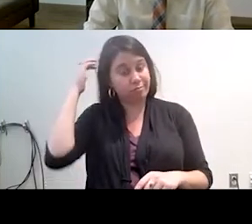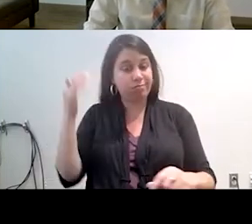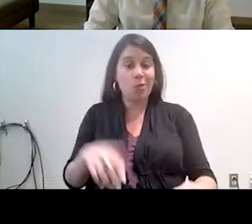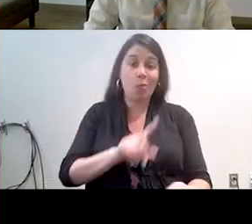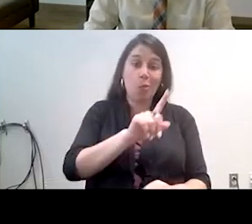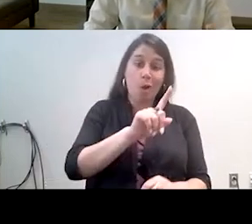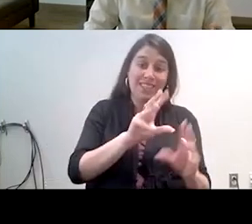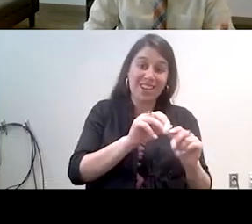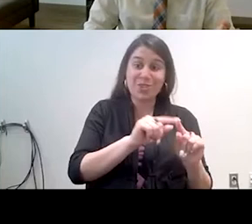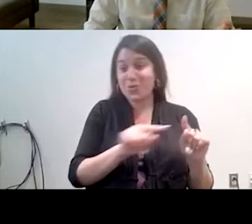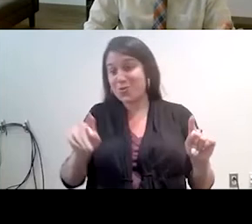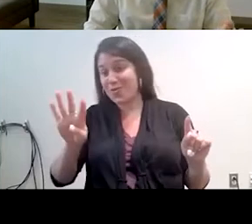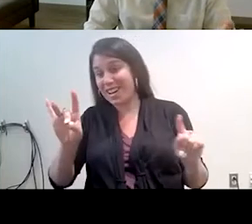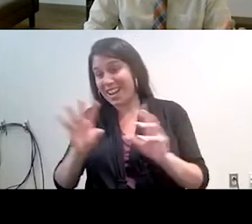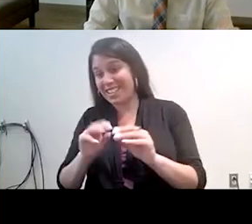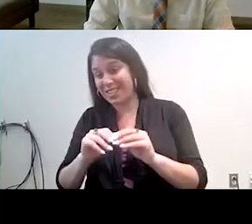because,